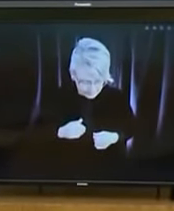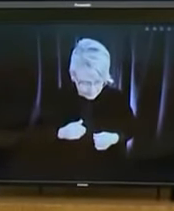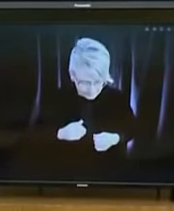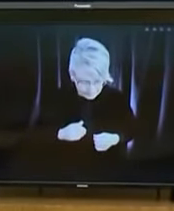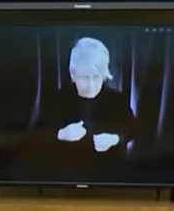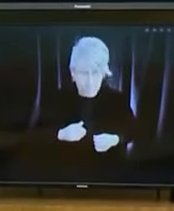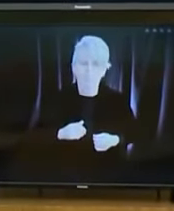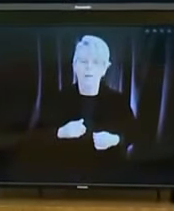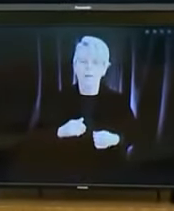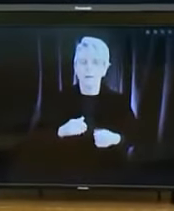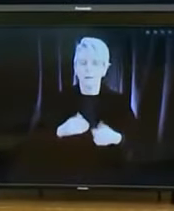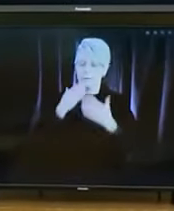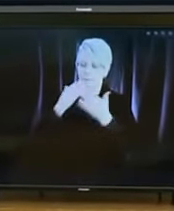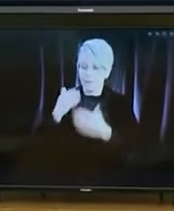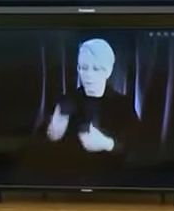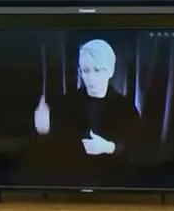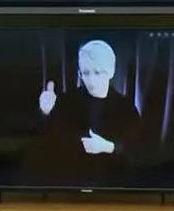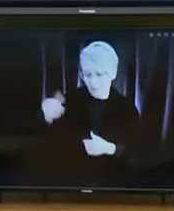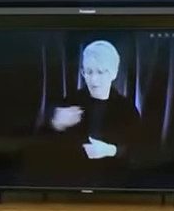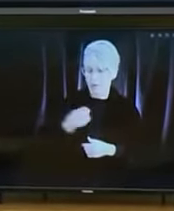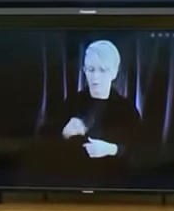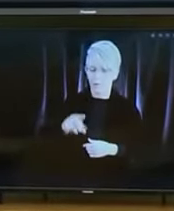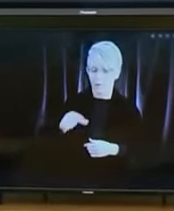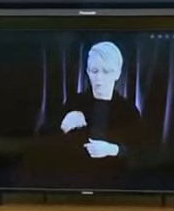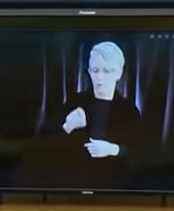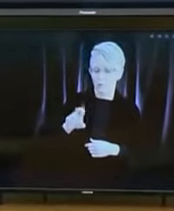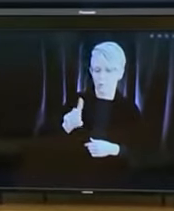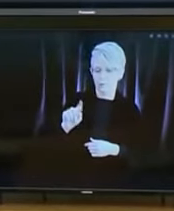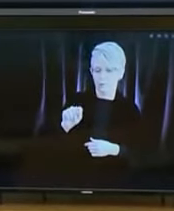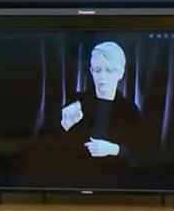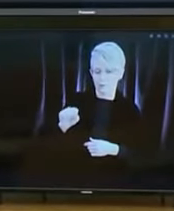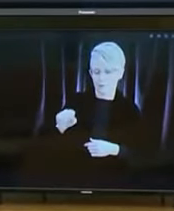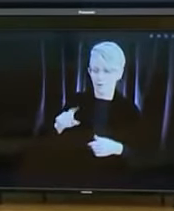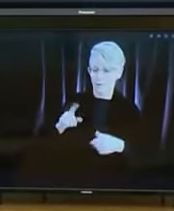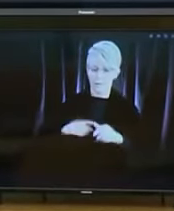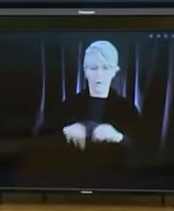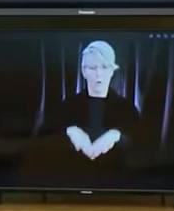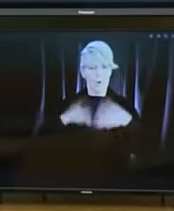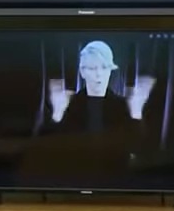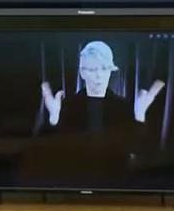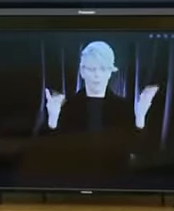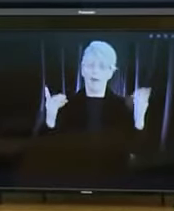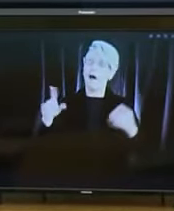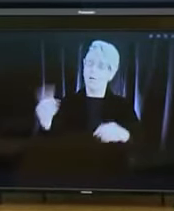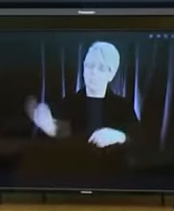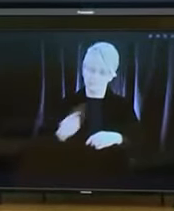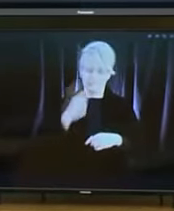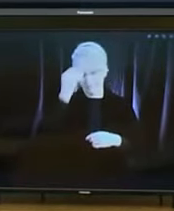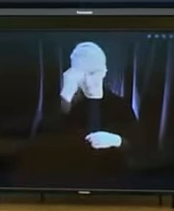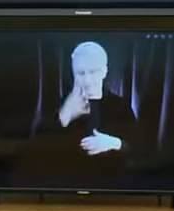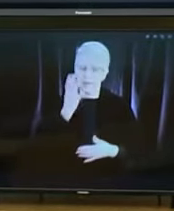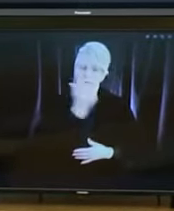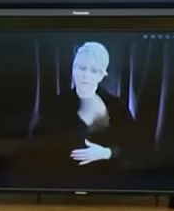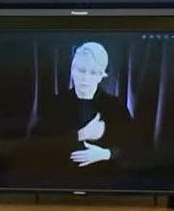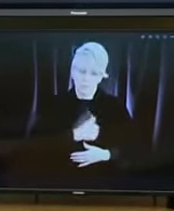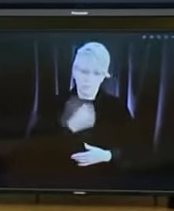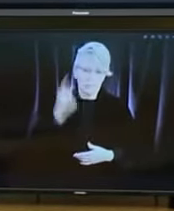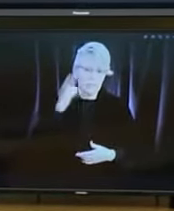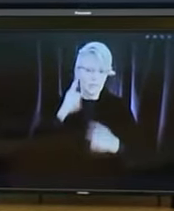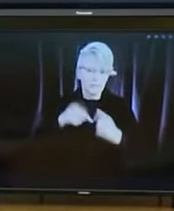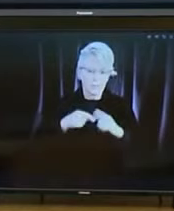you premier and dr gertz so i'll first of all begin by again offering my condolences to uh the family and friends of